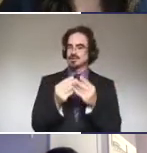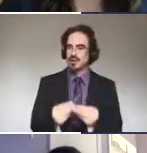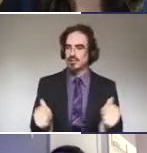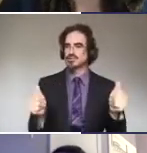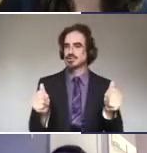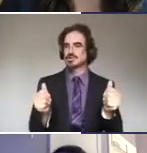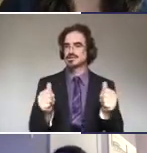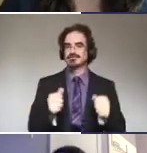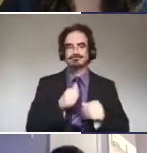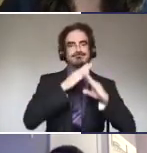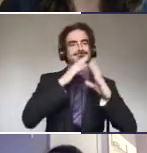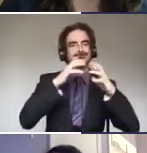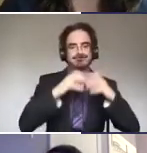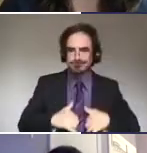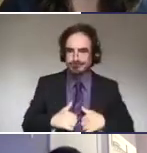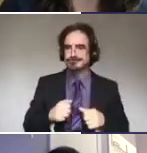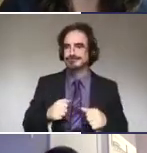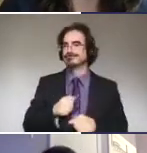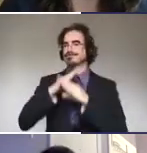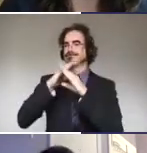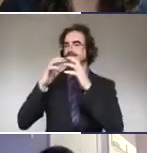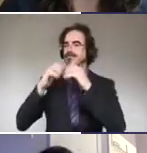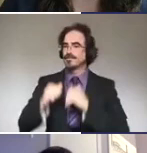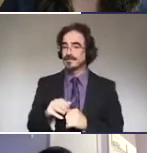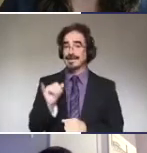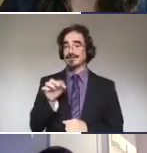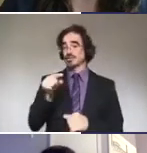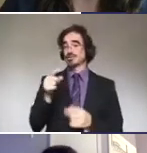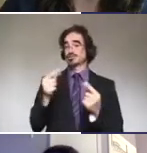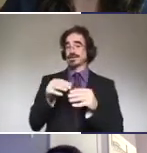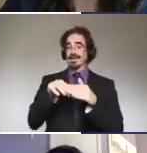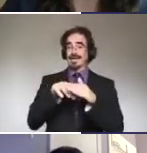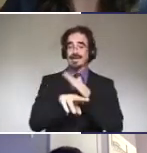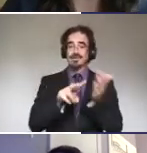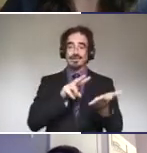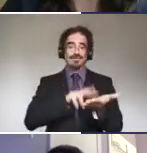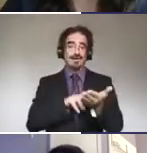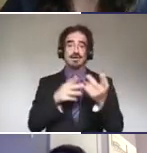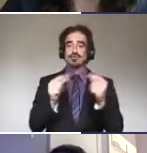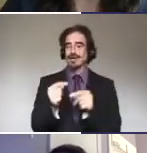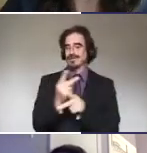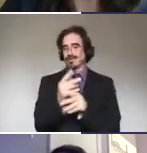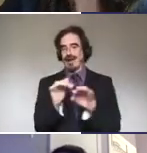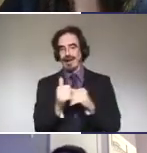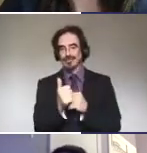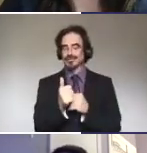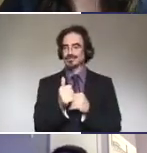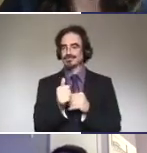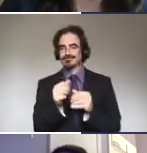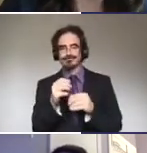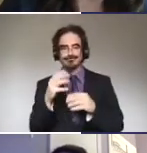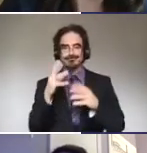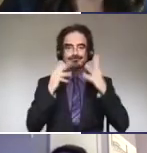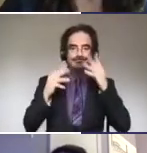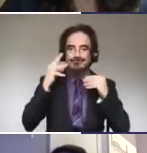I was like all of you, when you were looking into get into vet school, you focused on getting your experience with different species, your